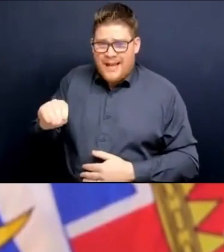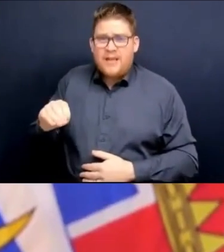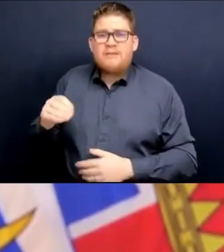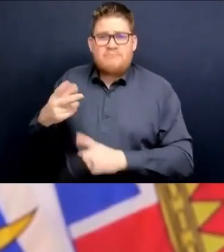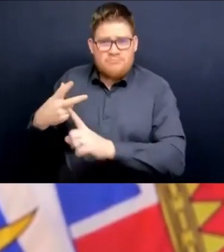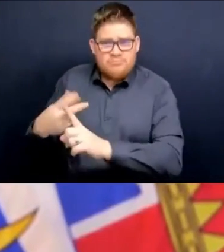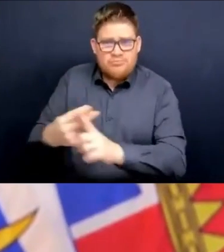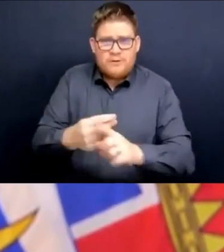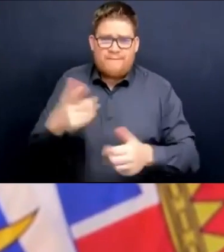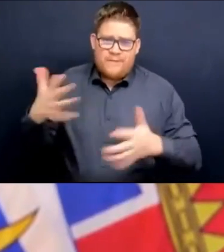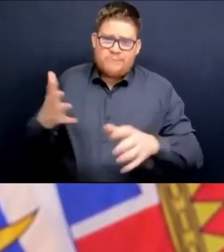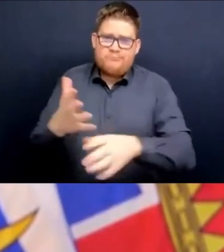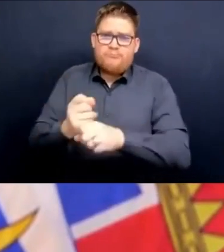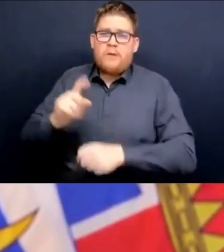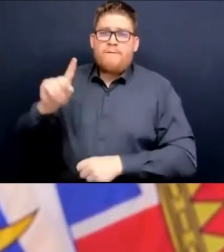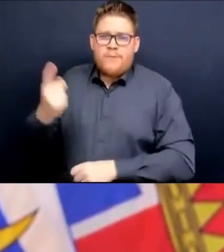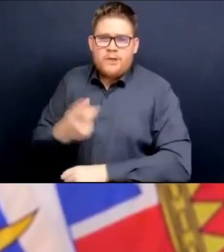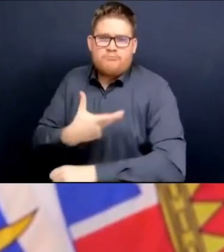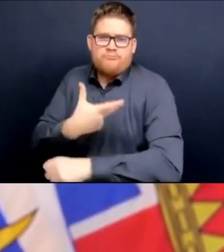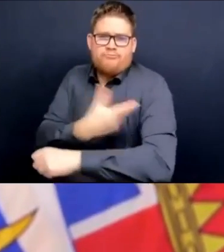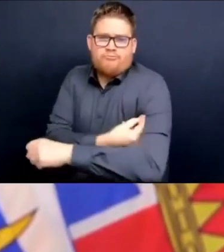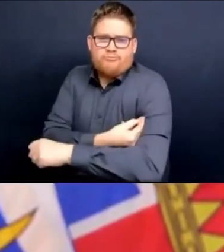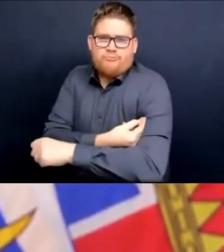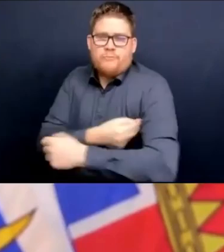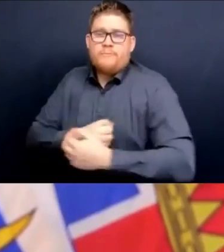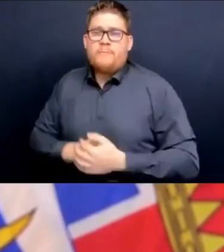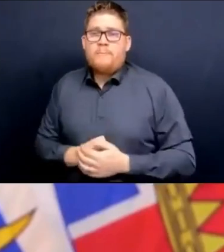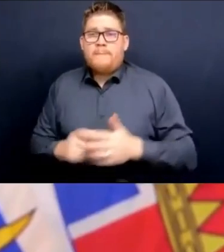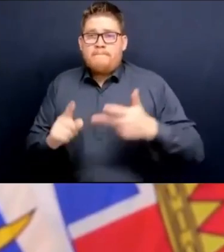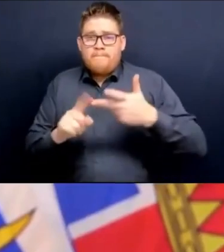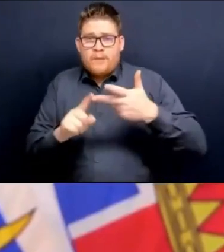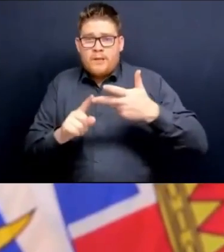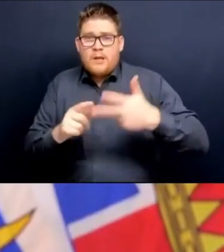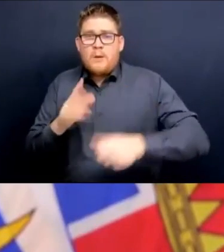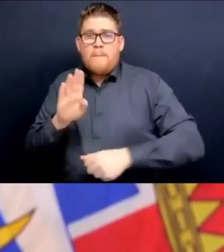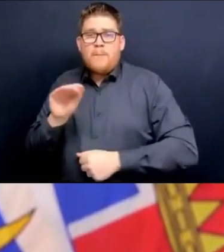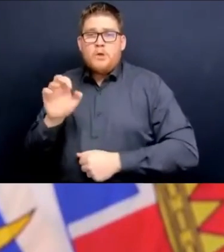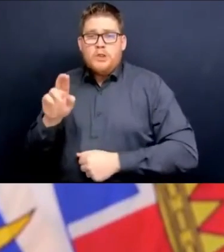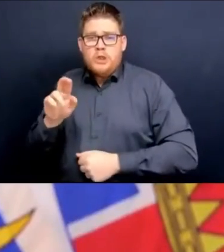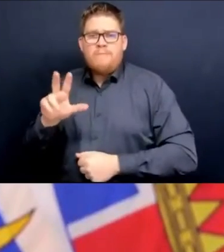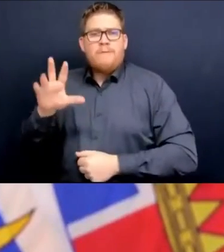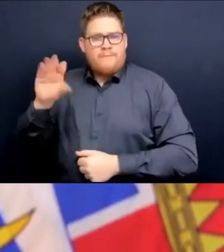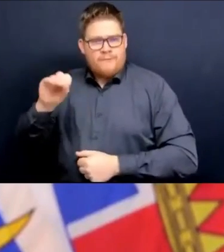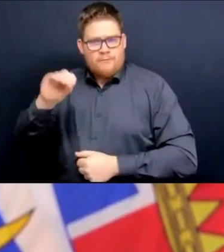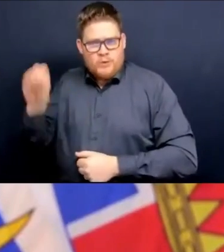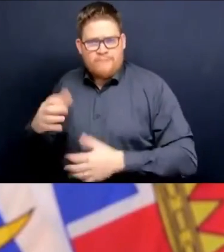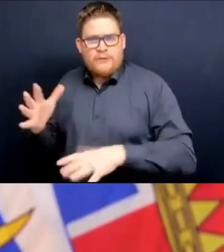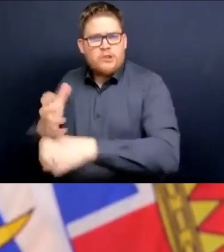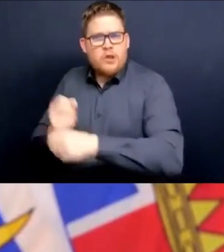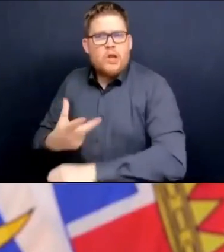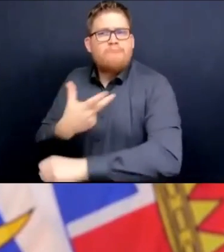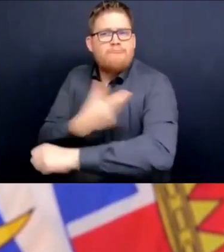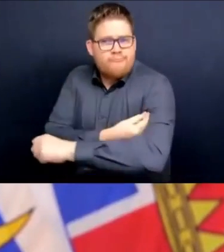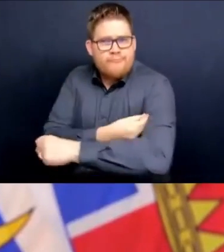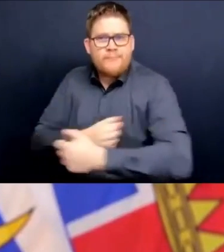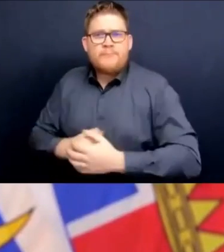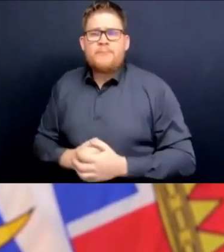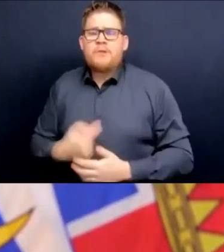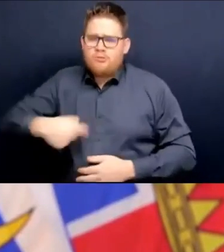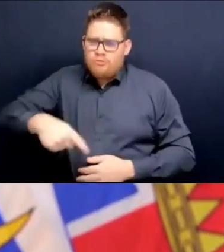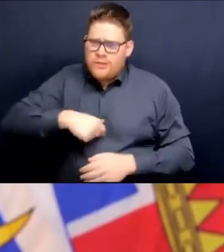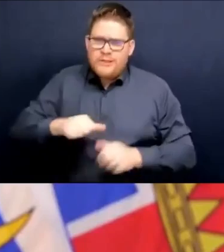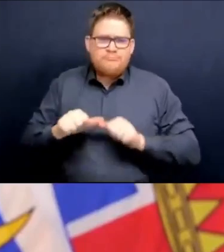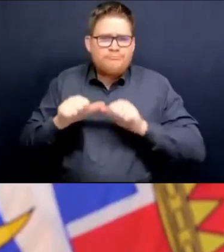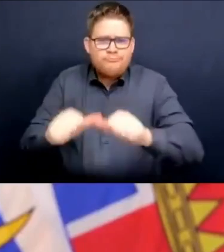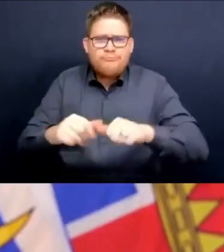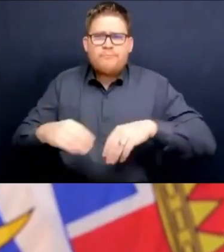50% of people have got their booster dose. And that's something that we need to continue. And thankfully, we're starting to see